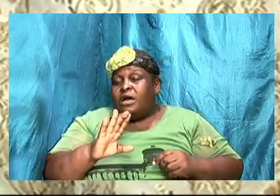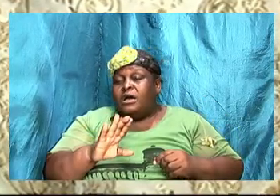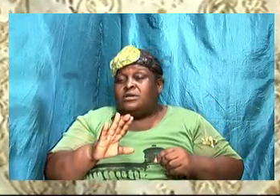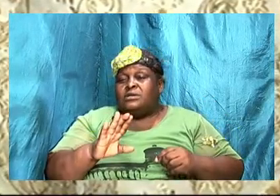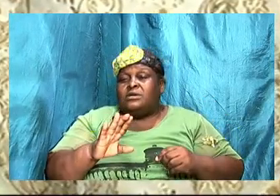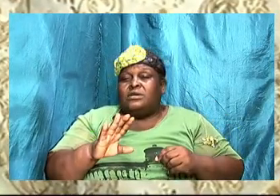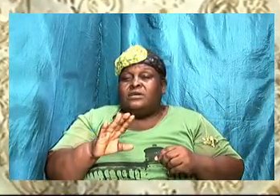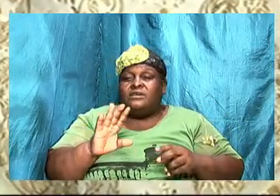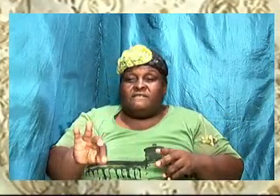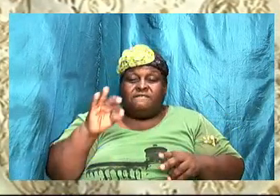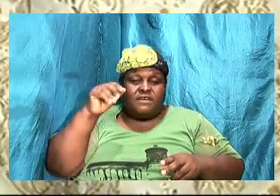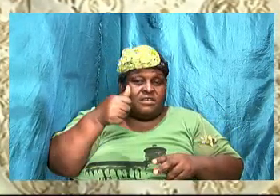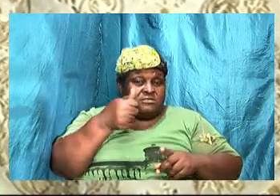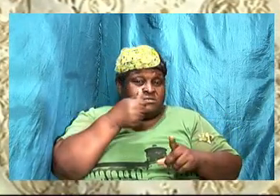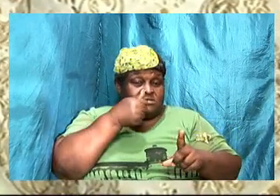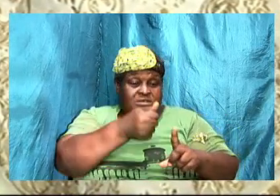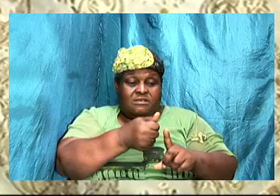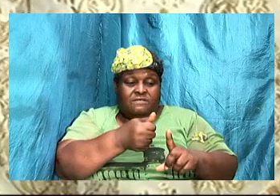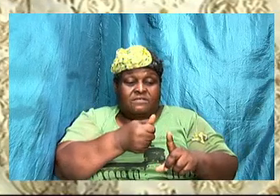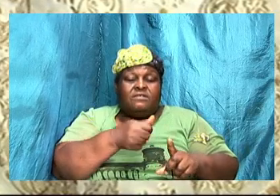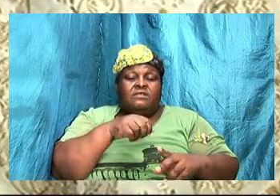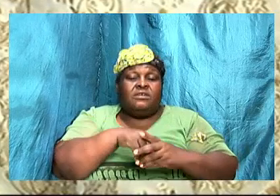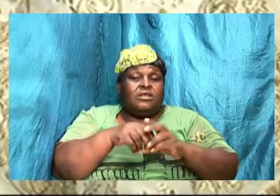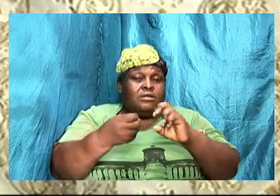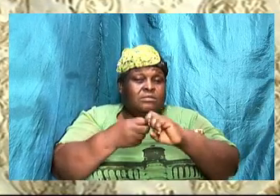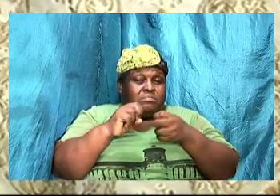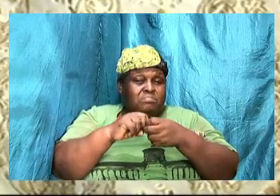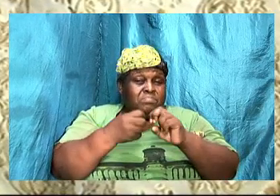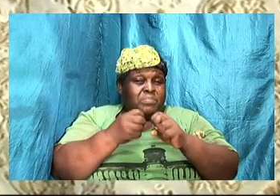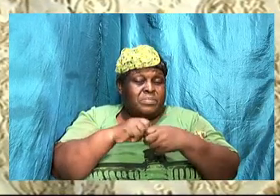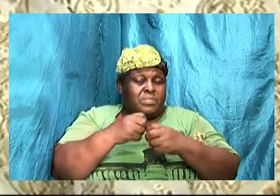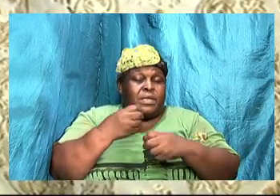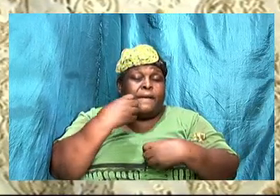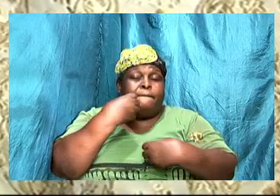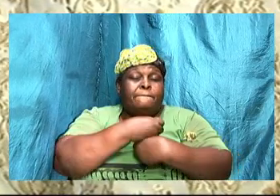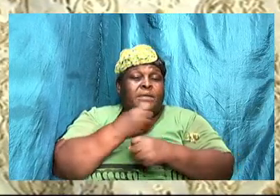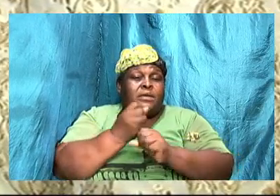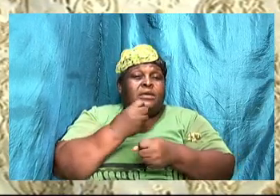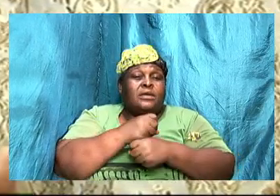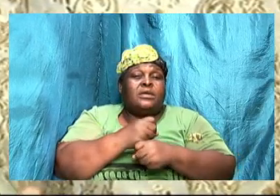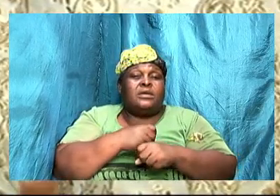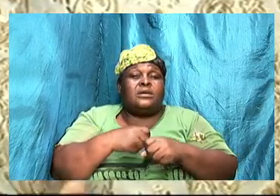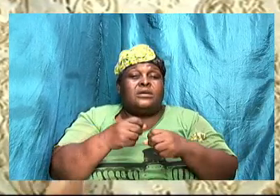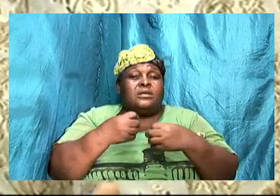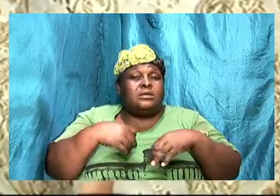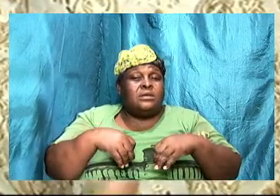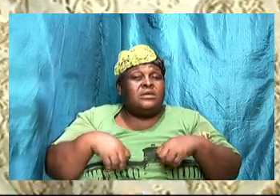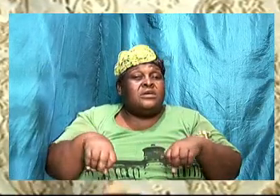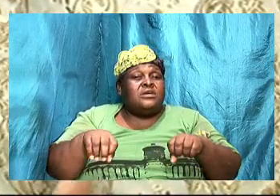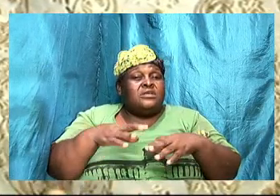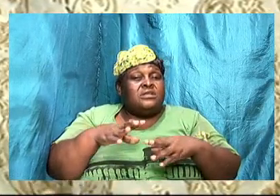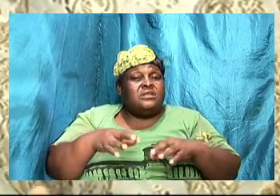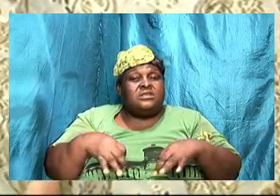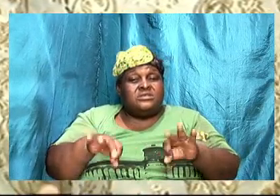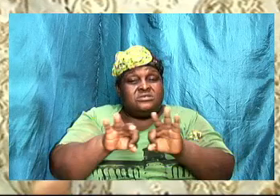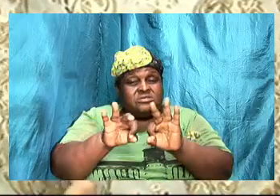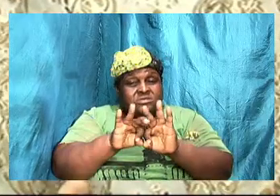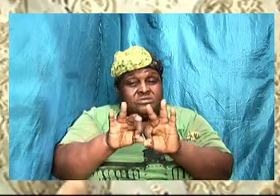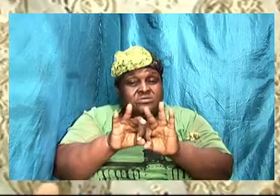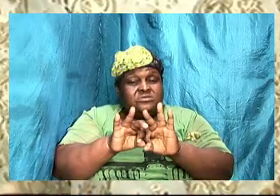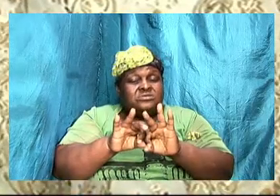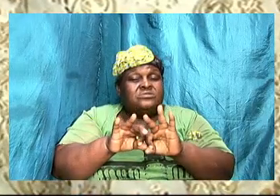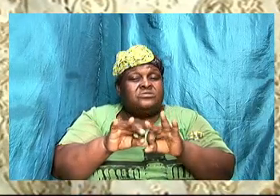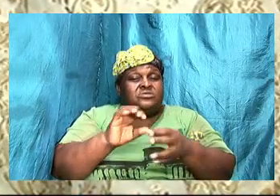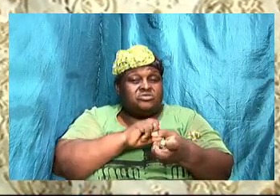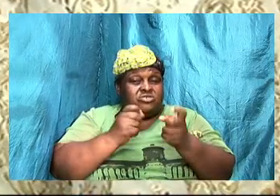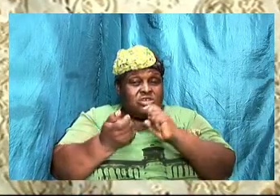accept the word of God and try to make the necessary changes that you need to make in order for your relationship to be successful.